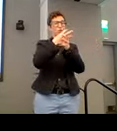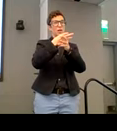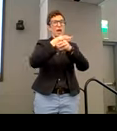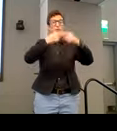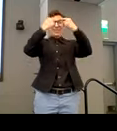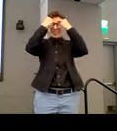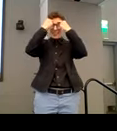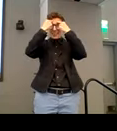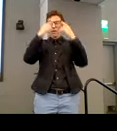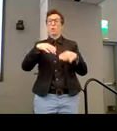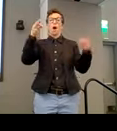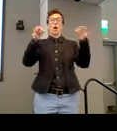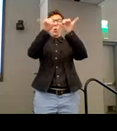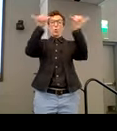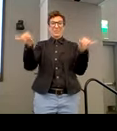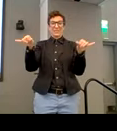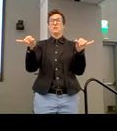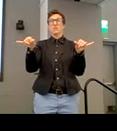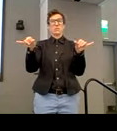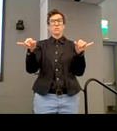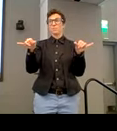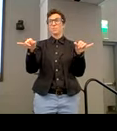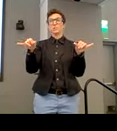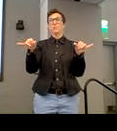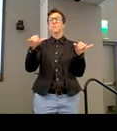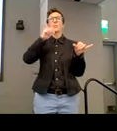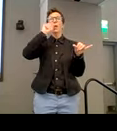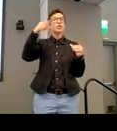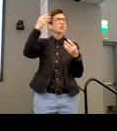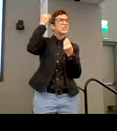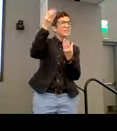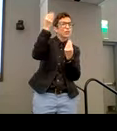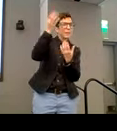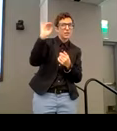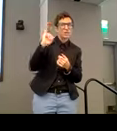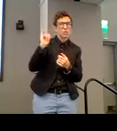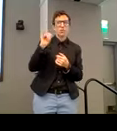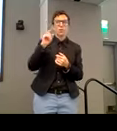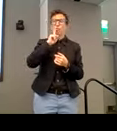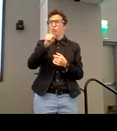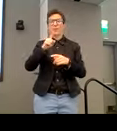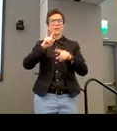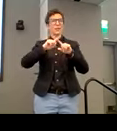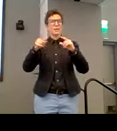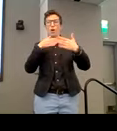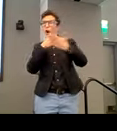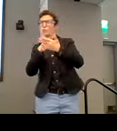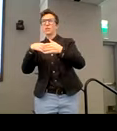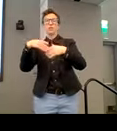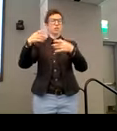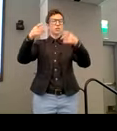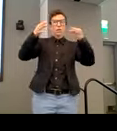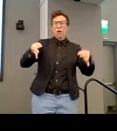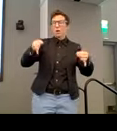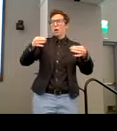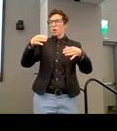carefully because court systems are not just information, but actual arbitrations, decision-making, court hearings,